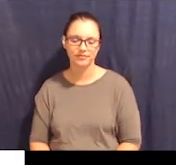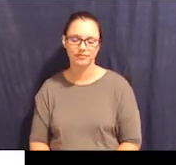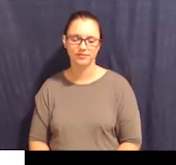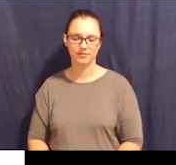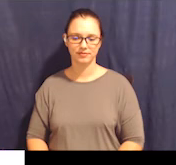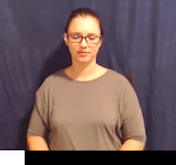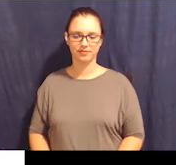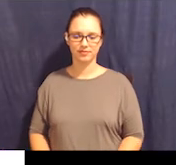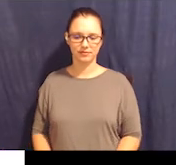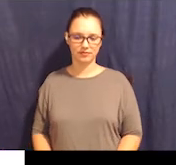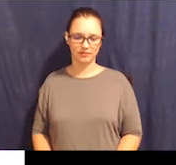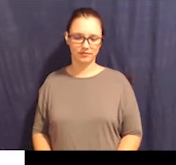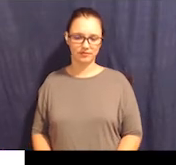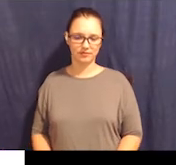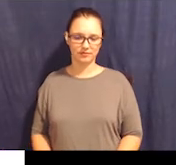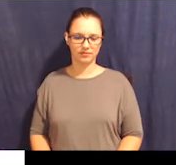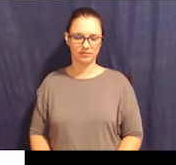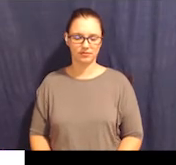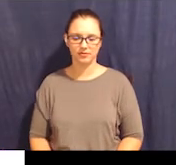Activities.